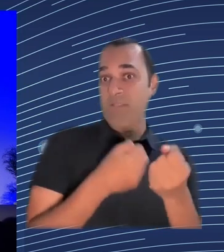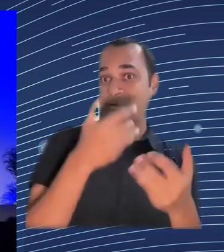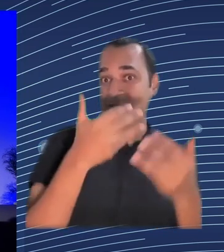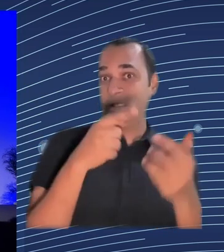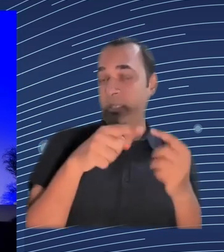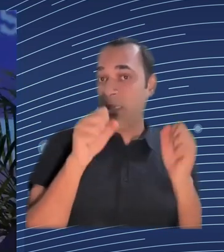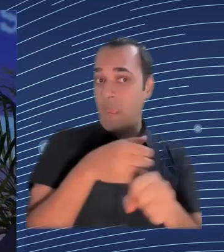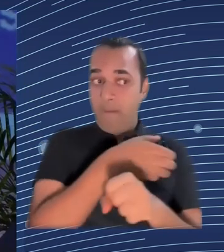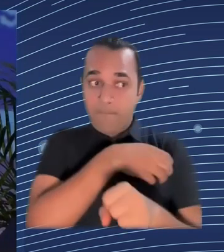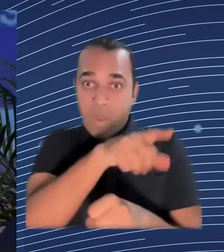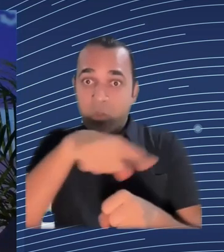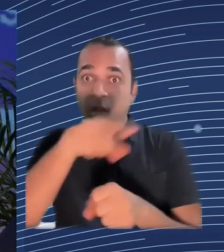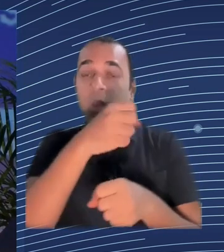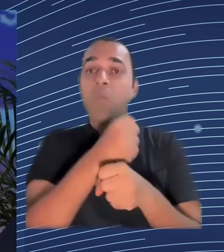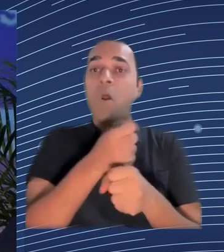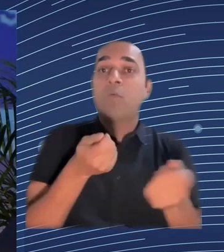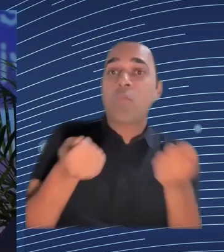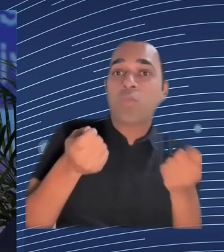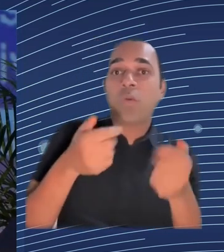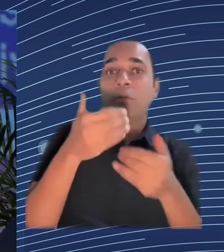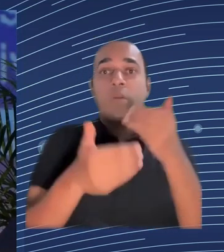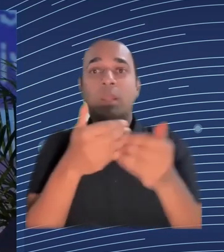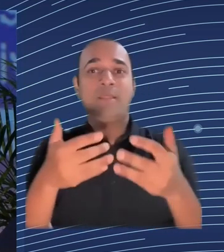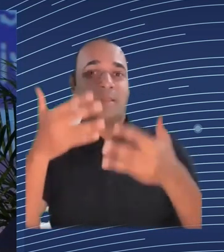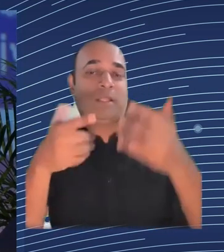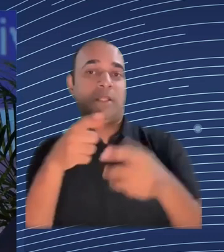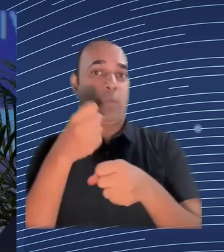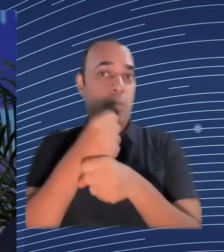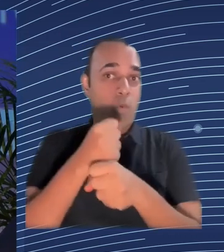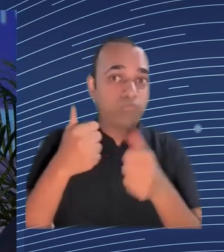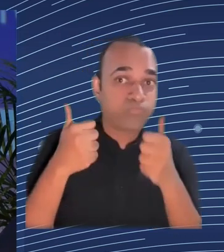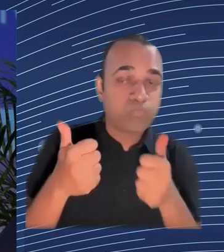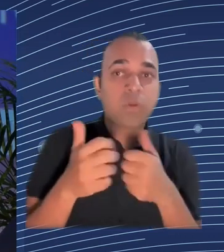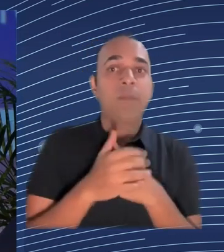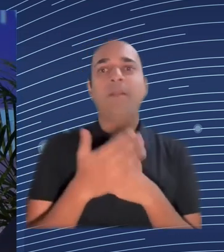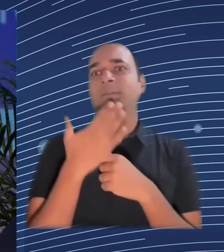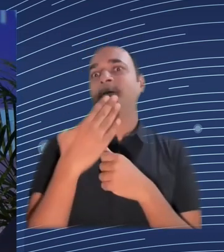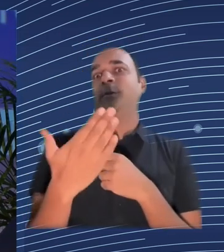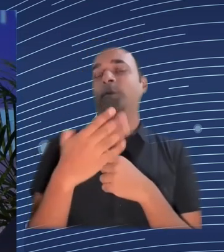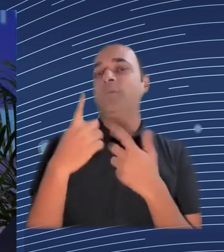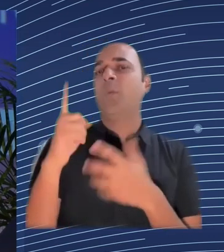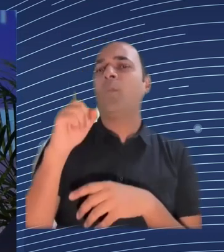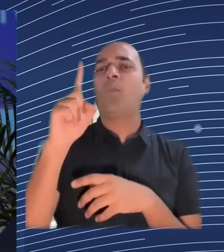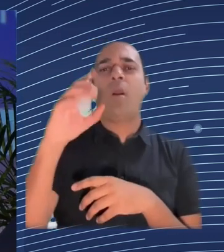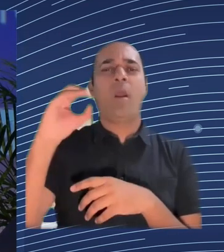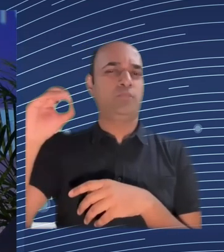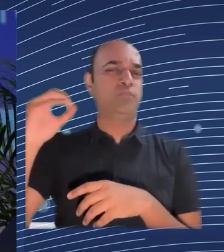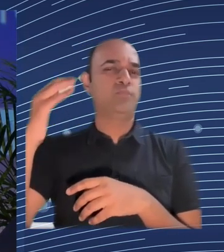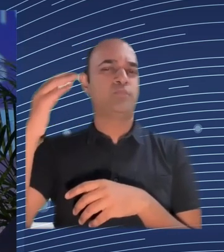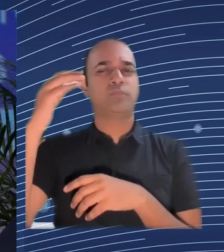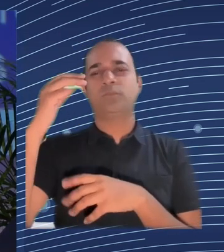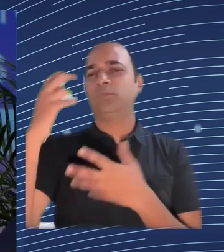and really we're back to the future in that scenario as business operations move into the cloud